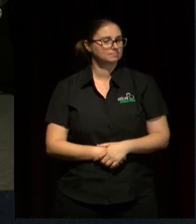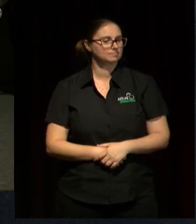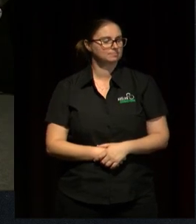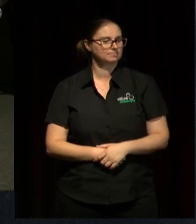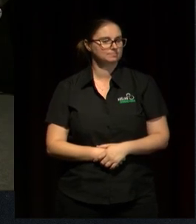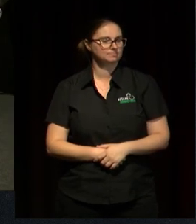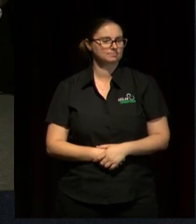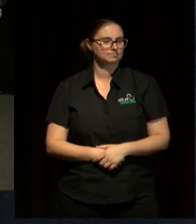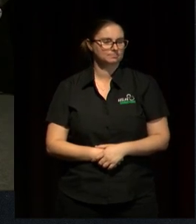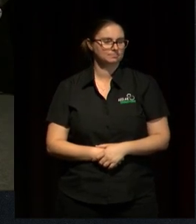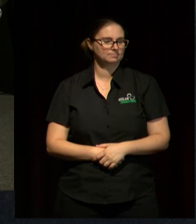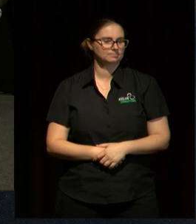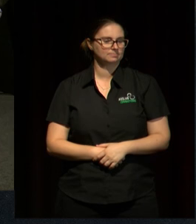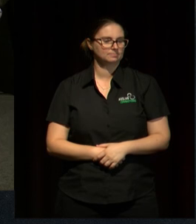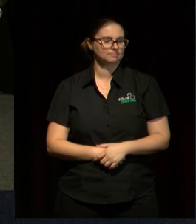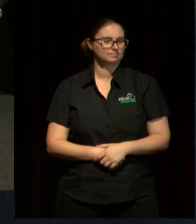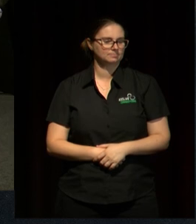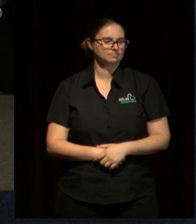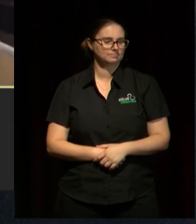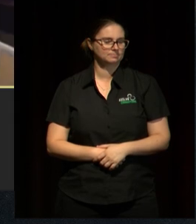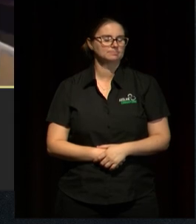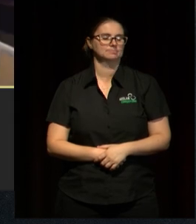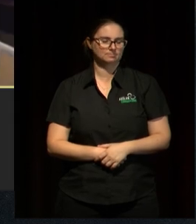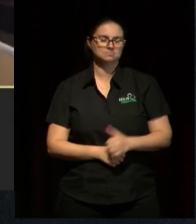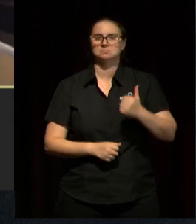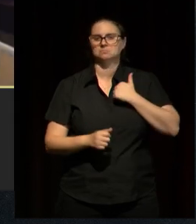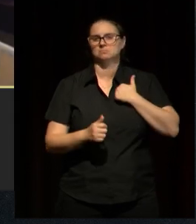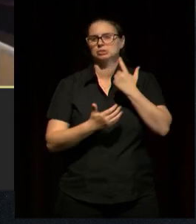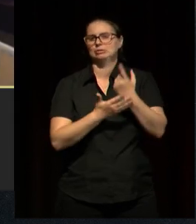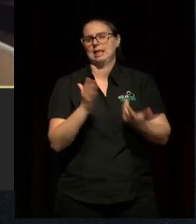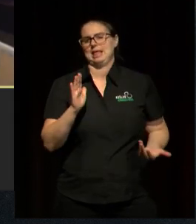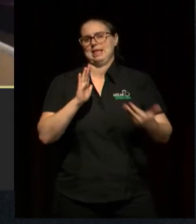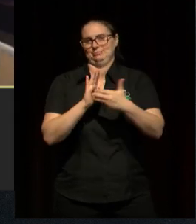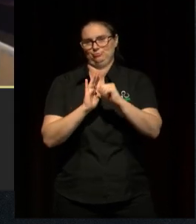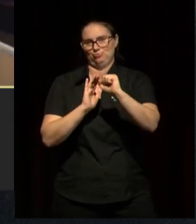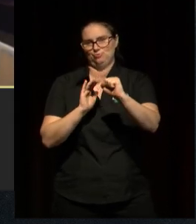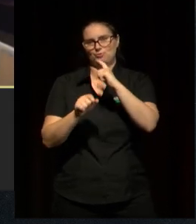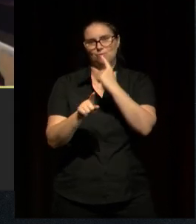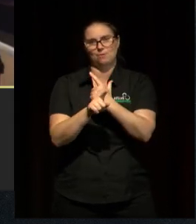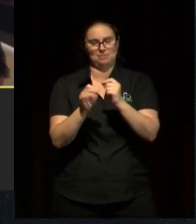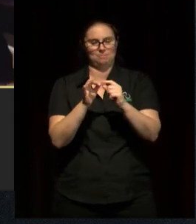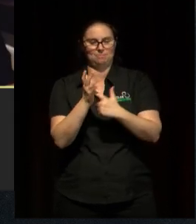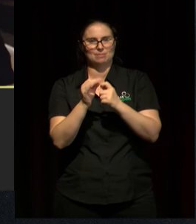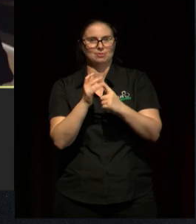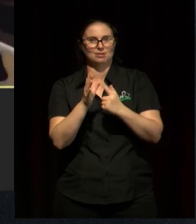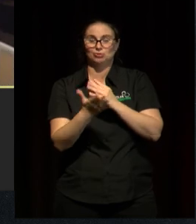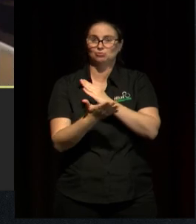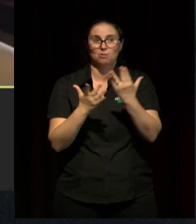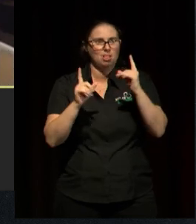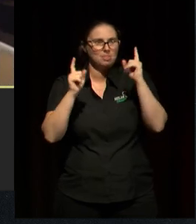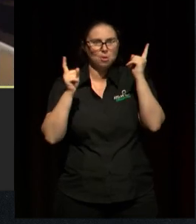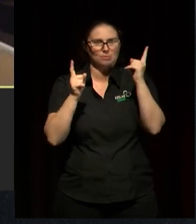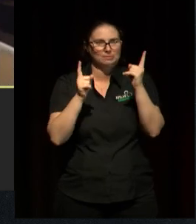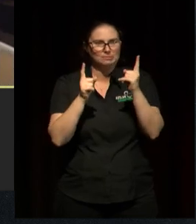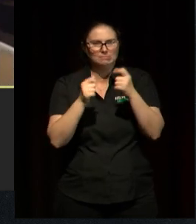Yeah, go. Okay. Mine is just in addition to yours, Barbara, that I feel like, you know, the buzzword is collaboration, you know, the idea